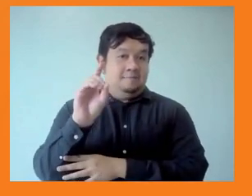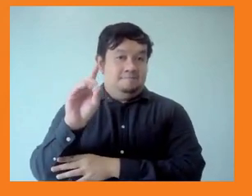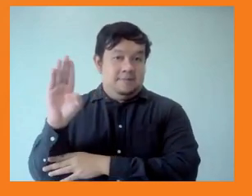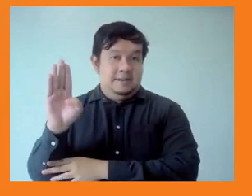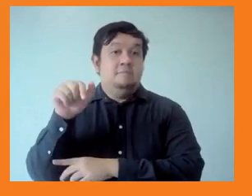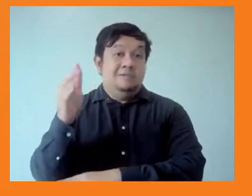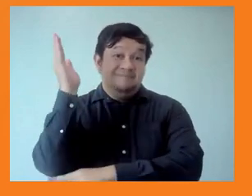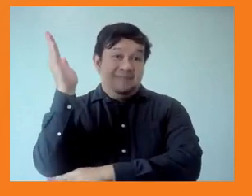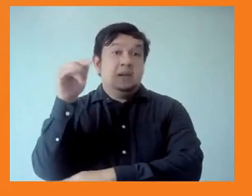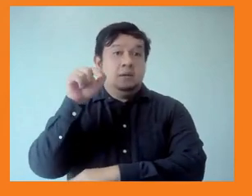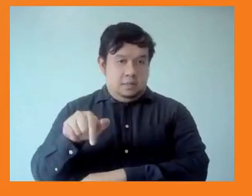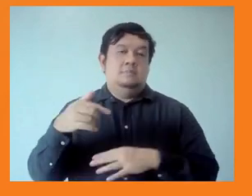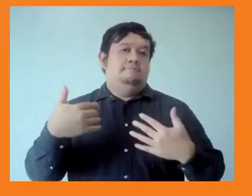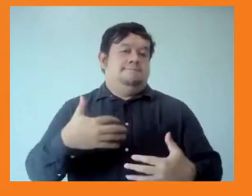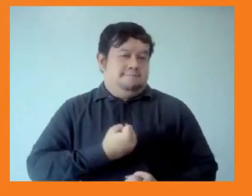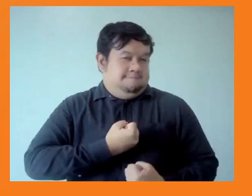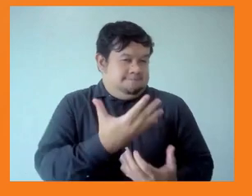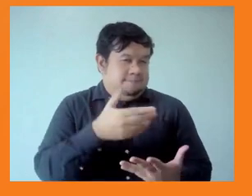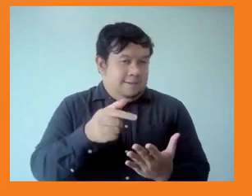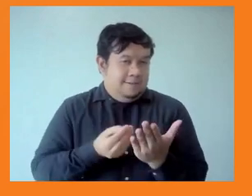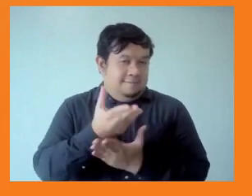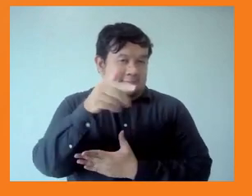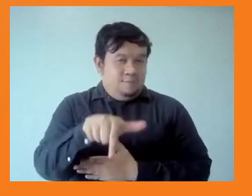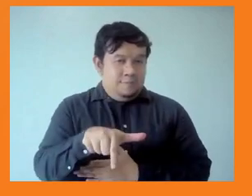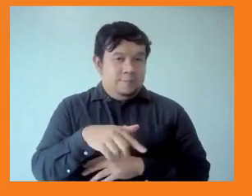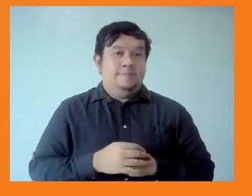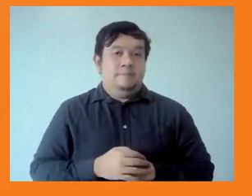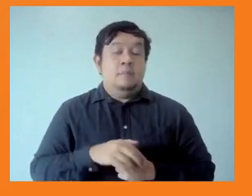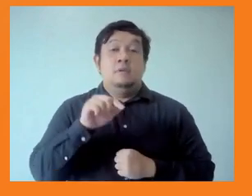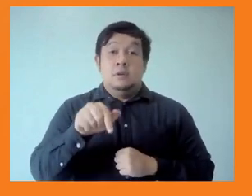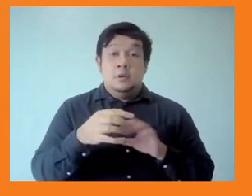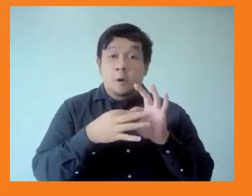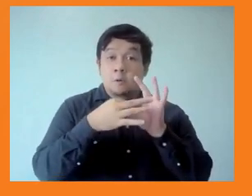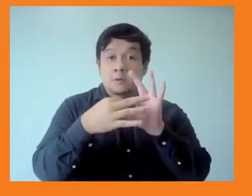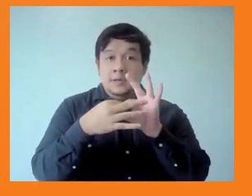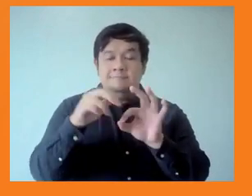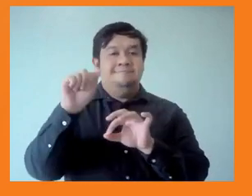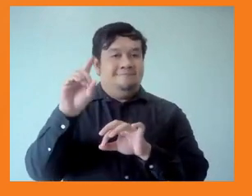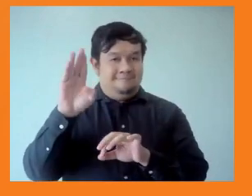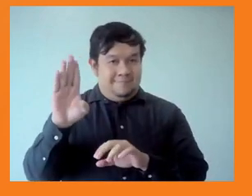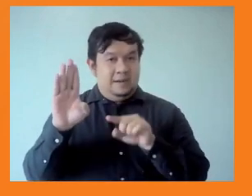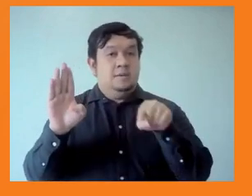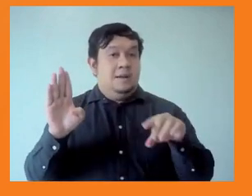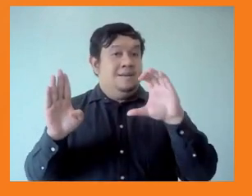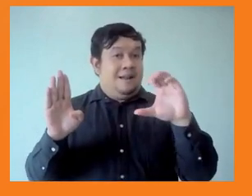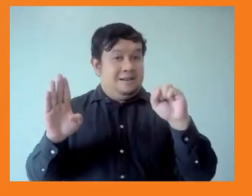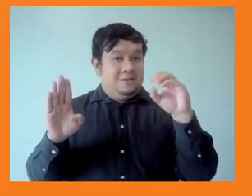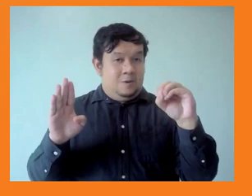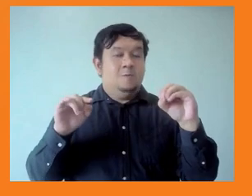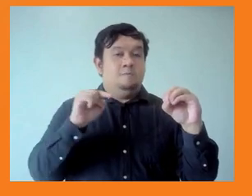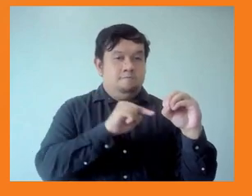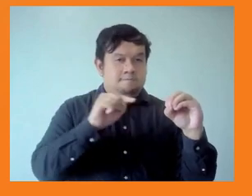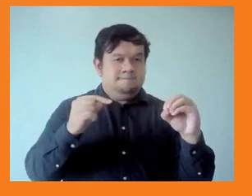our relationship as civil society and ADB can evolve into becoming effective partners for inclusive